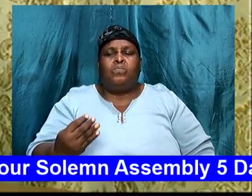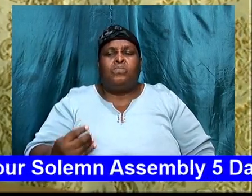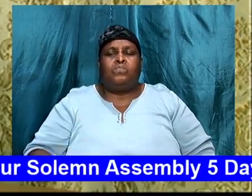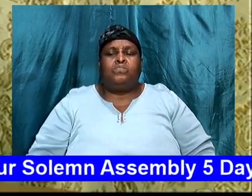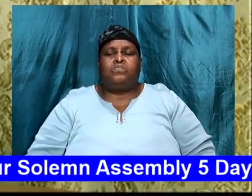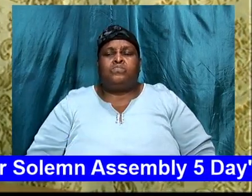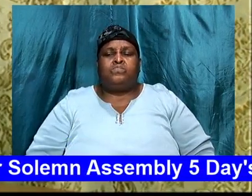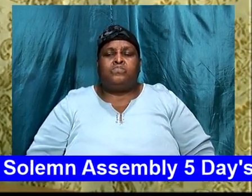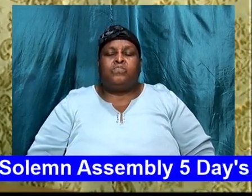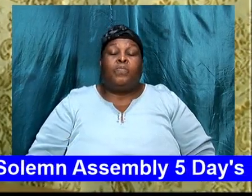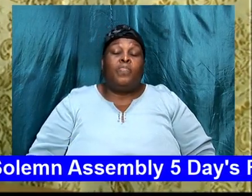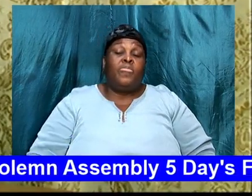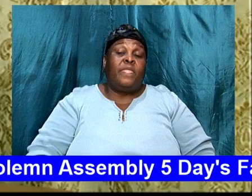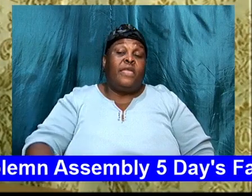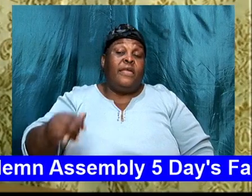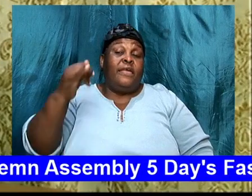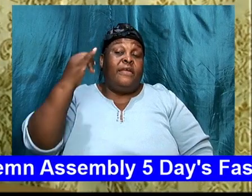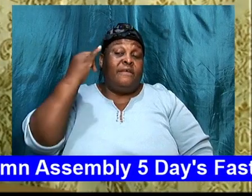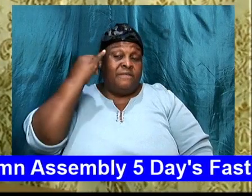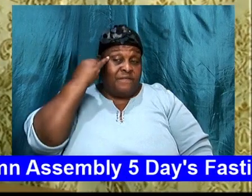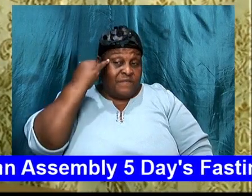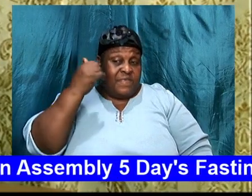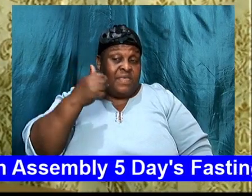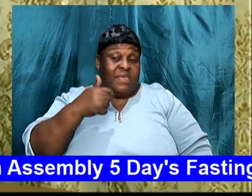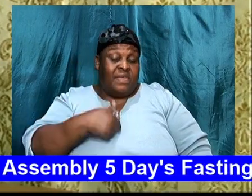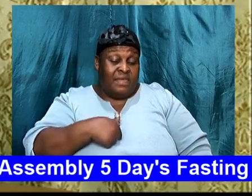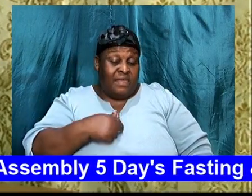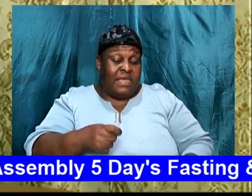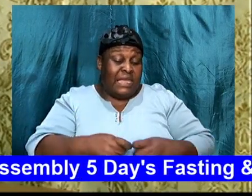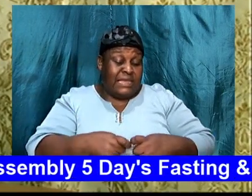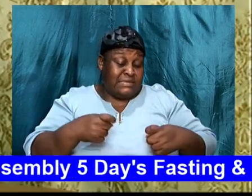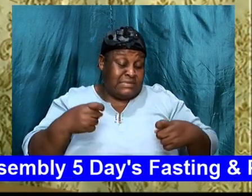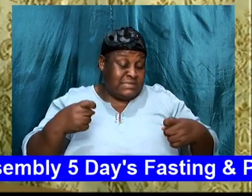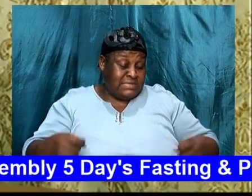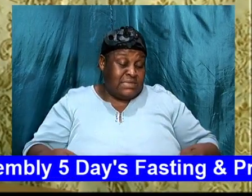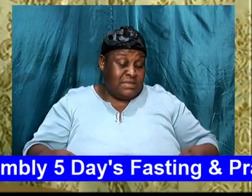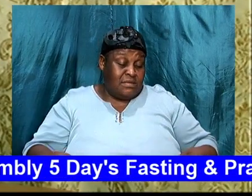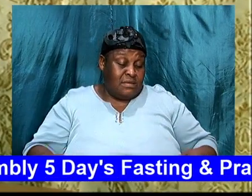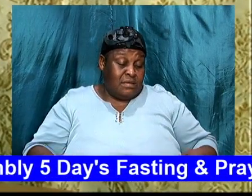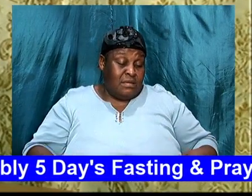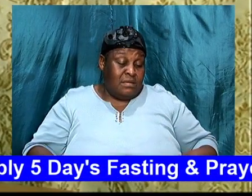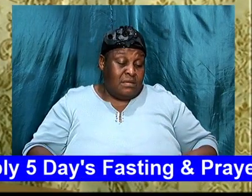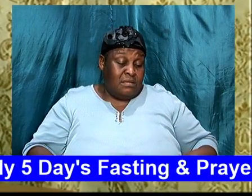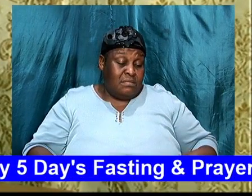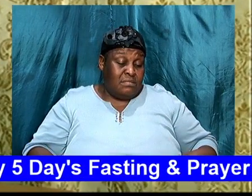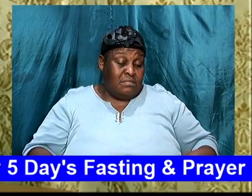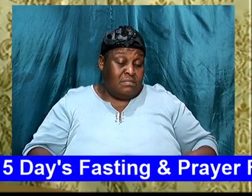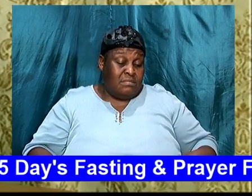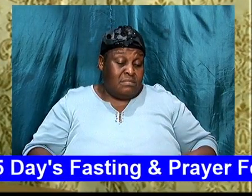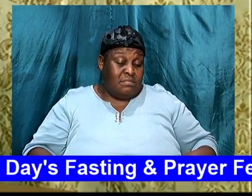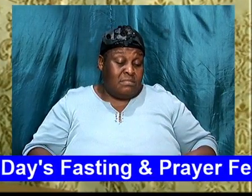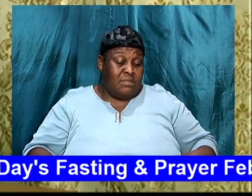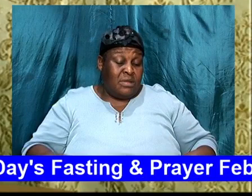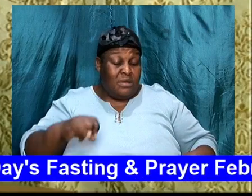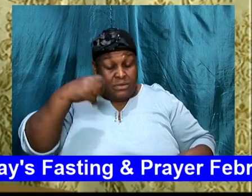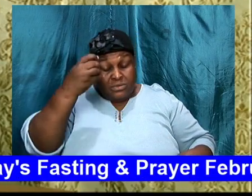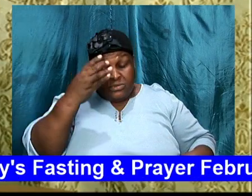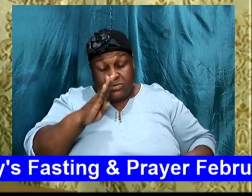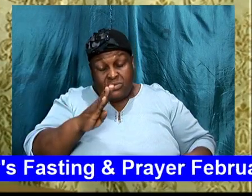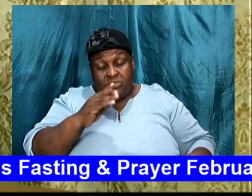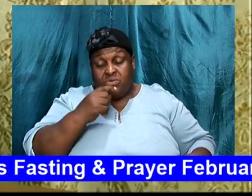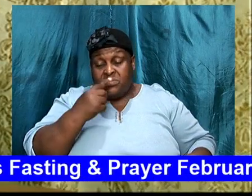said, if, I sinned, Job 10, and 14, if I sin,